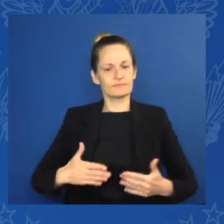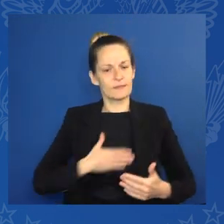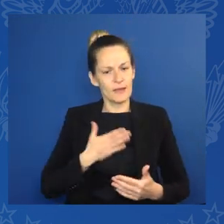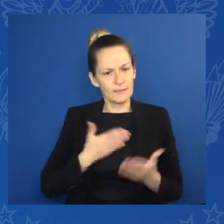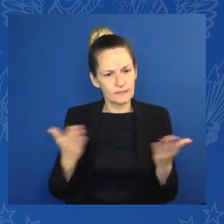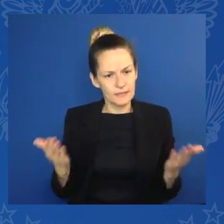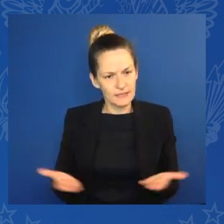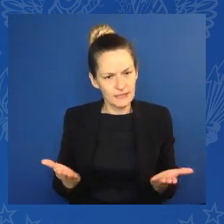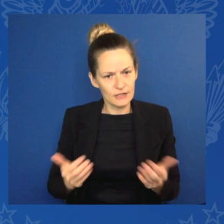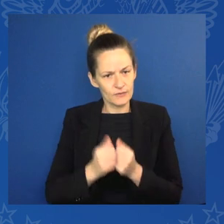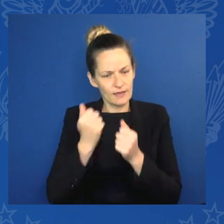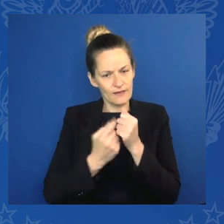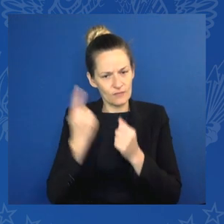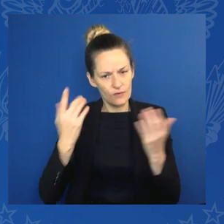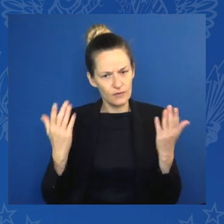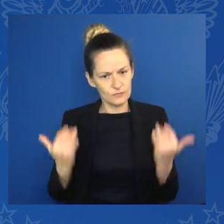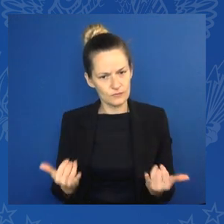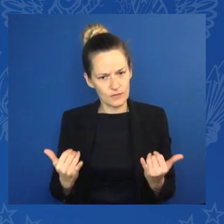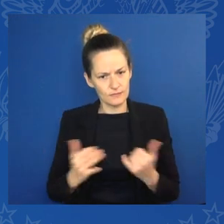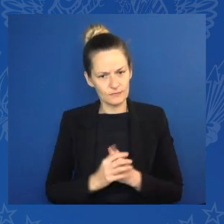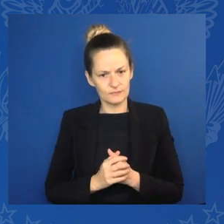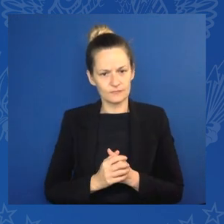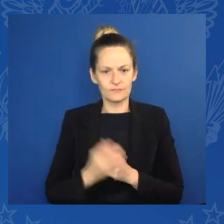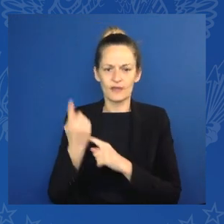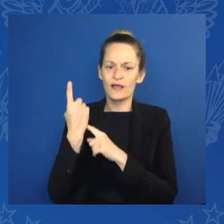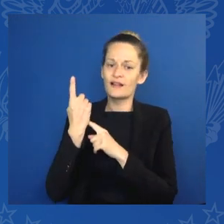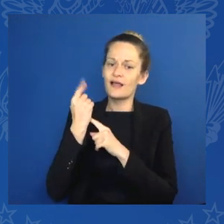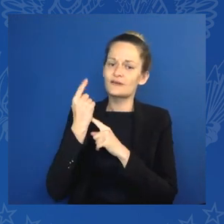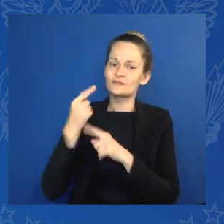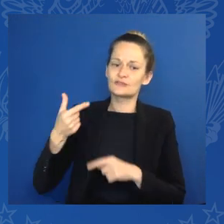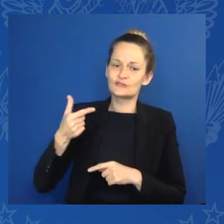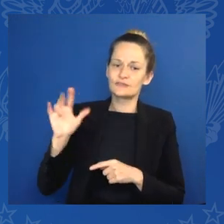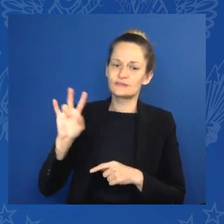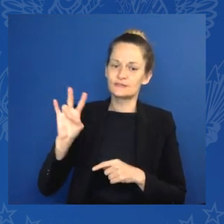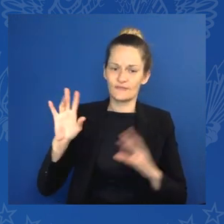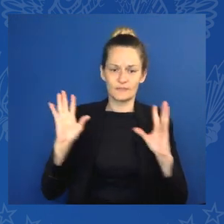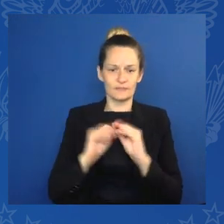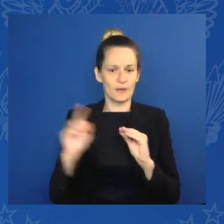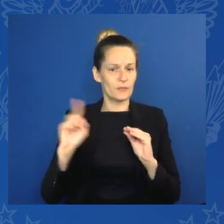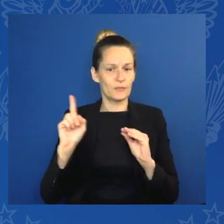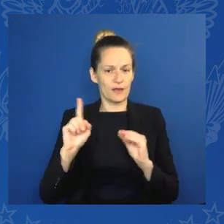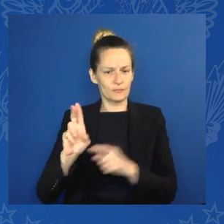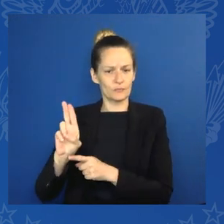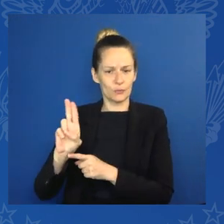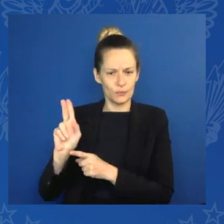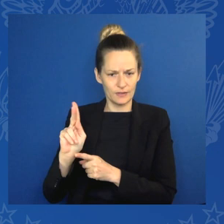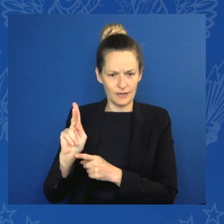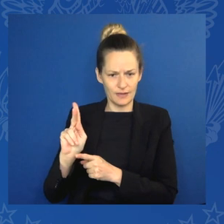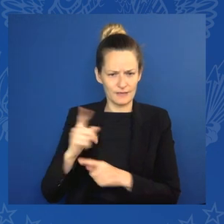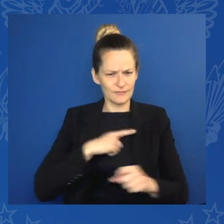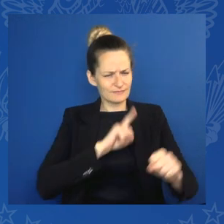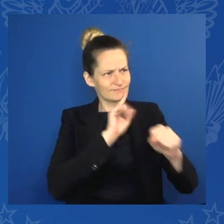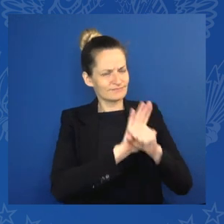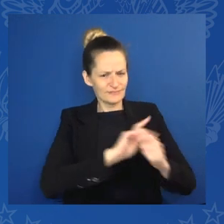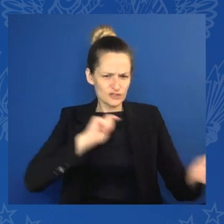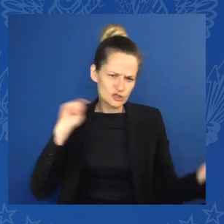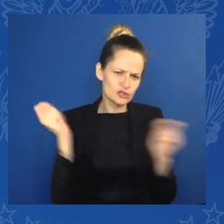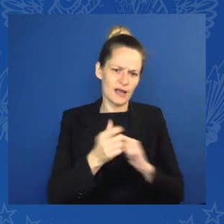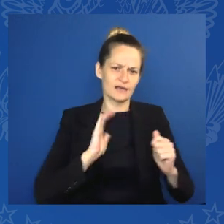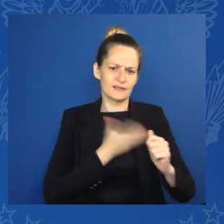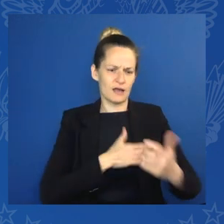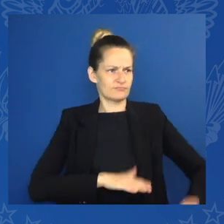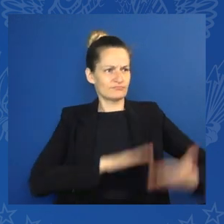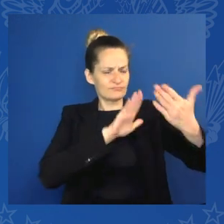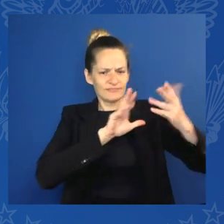at the G7 summit in the U.K., we made the commitment to change our approach to investment for infrastructure with the goal of strengthening